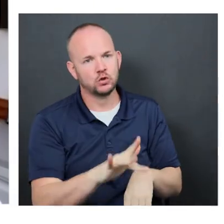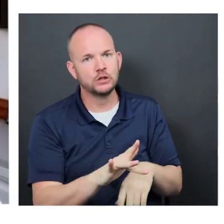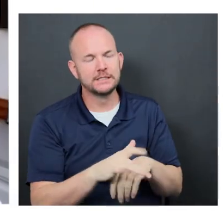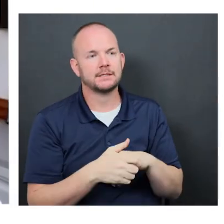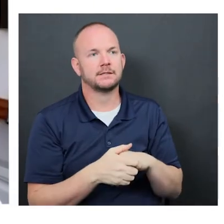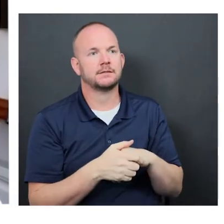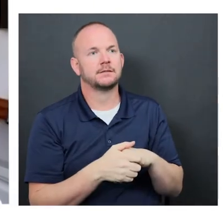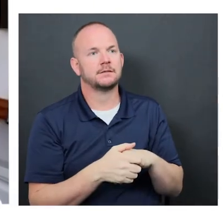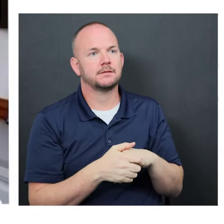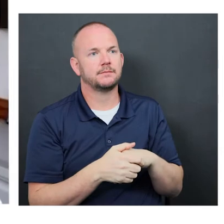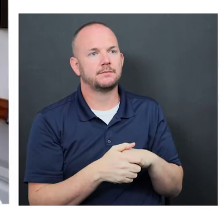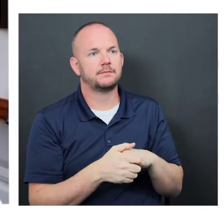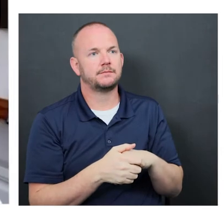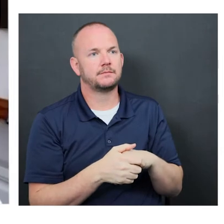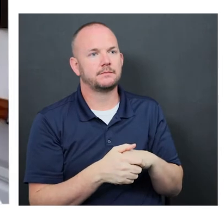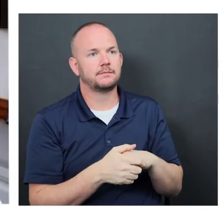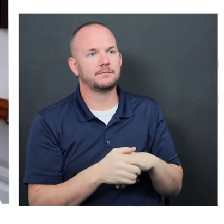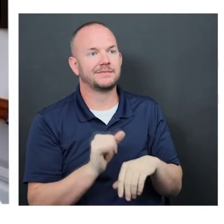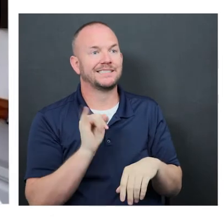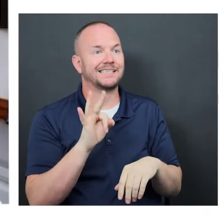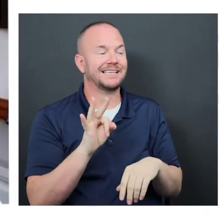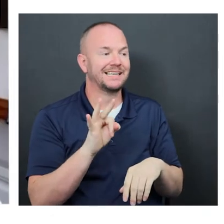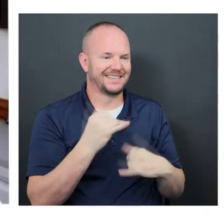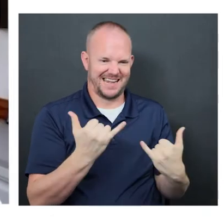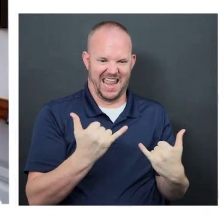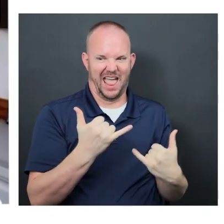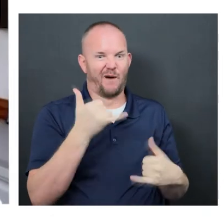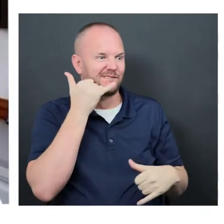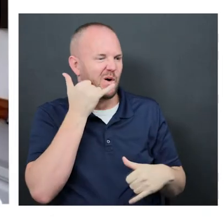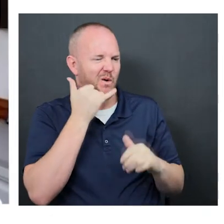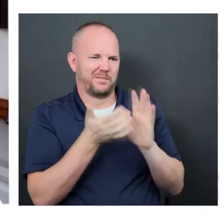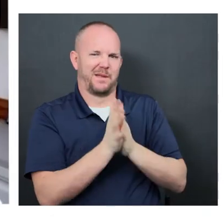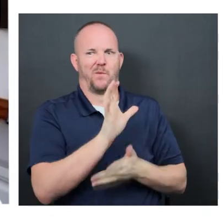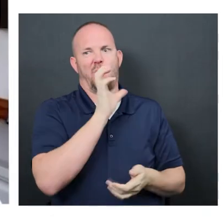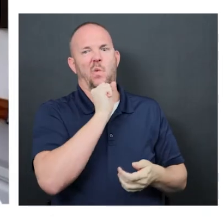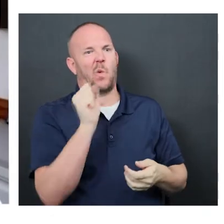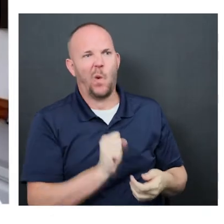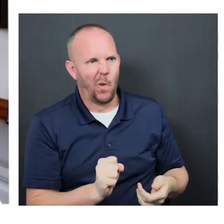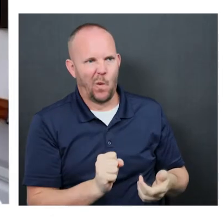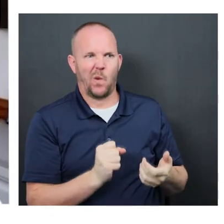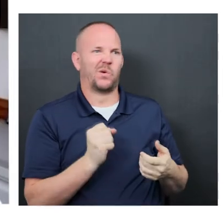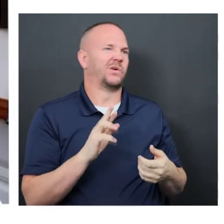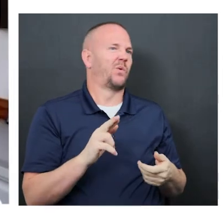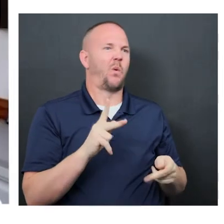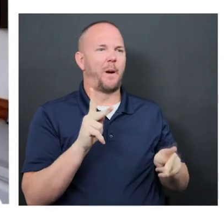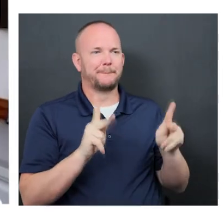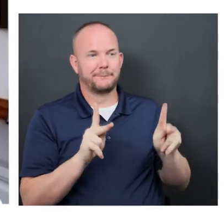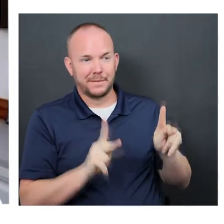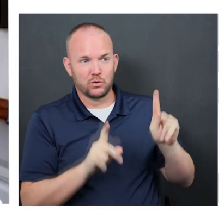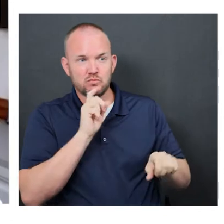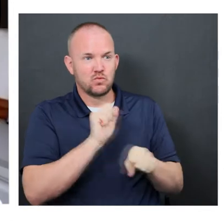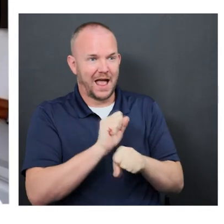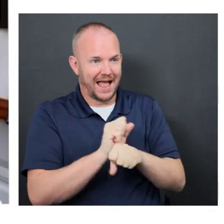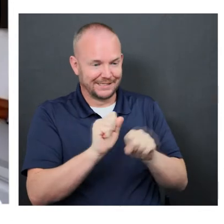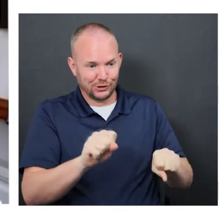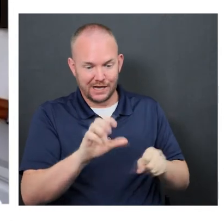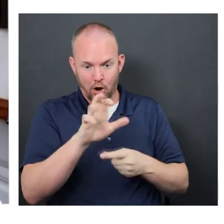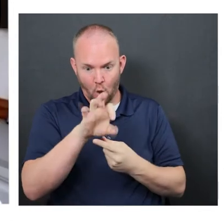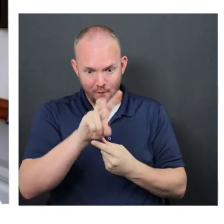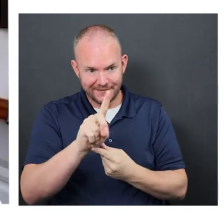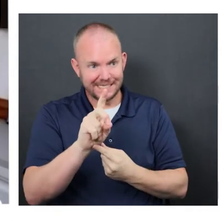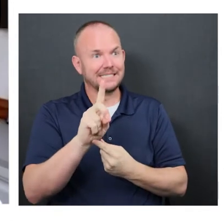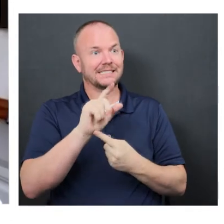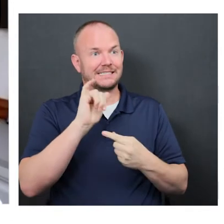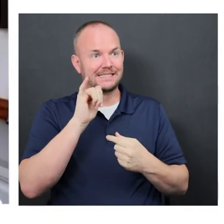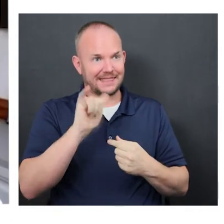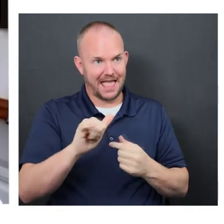I had 200 dual handset phones that were old. We had two hospitals that were COVID only. So we were